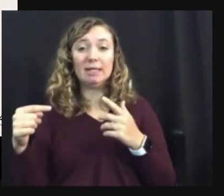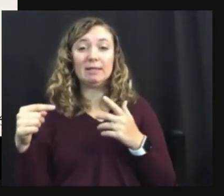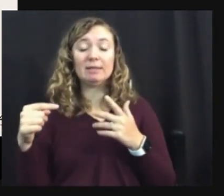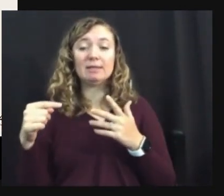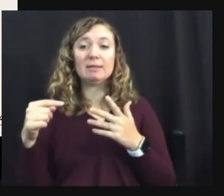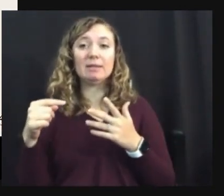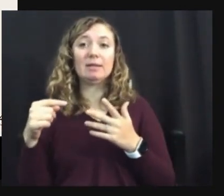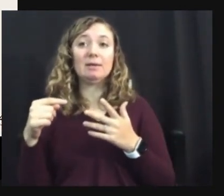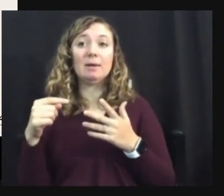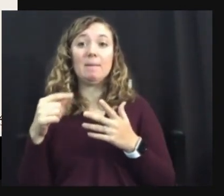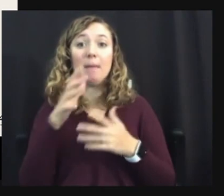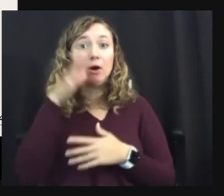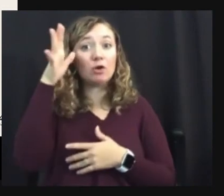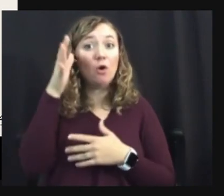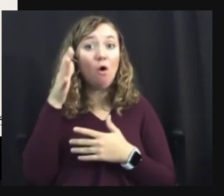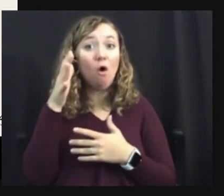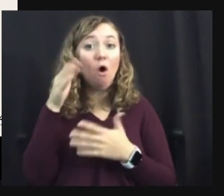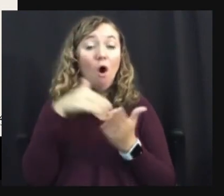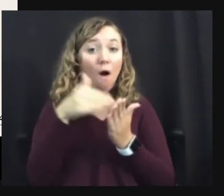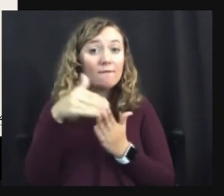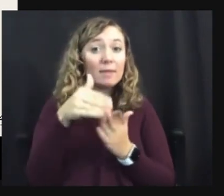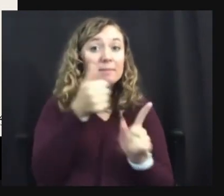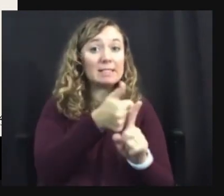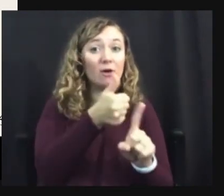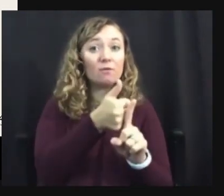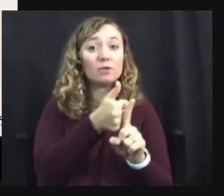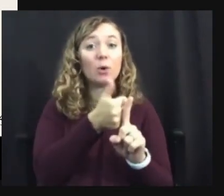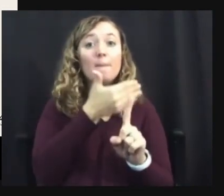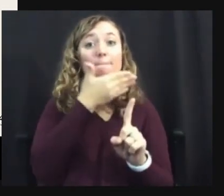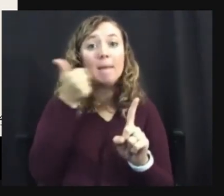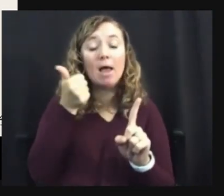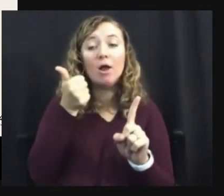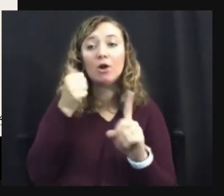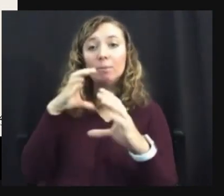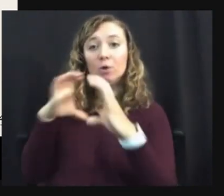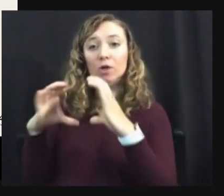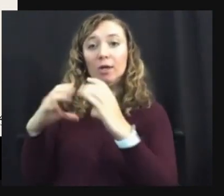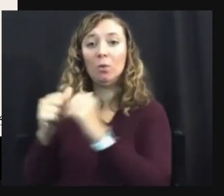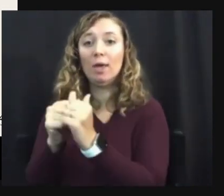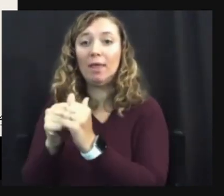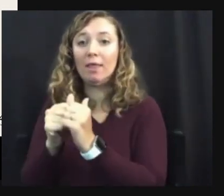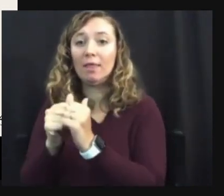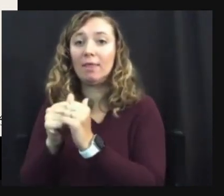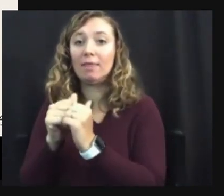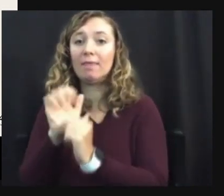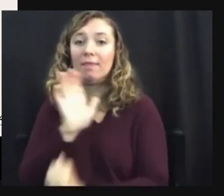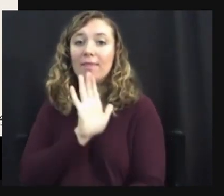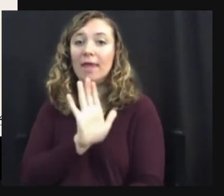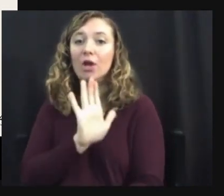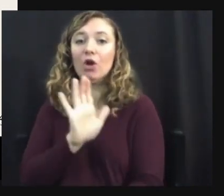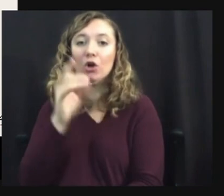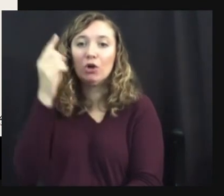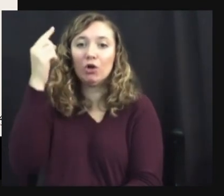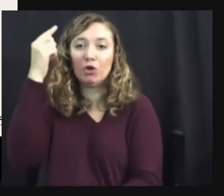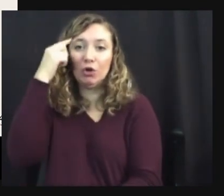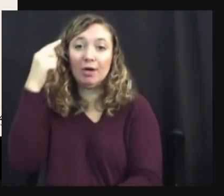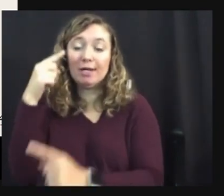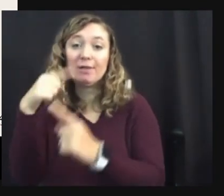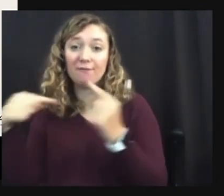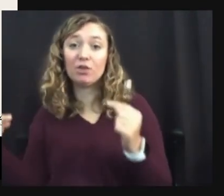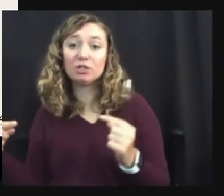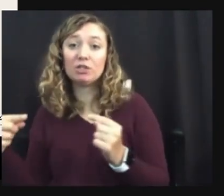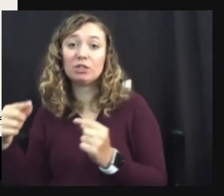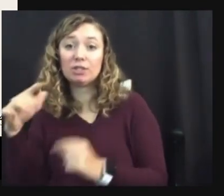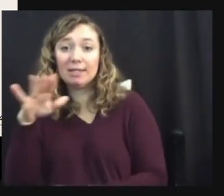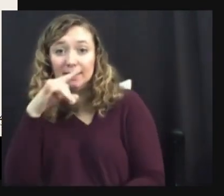neurodivergent children. Um, so I think that's probably, it's probably that